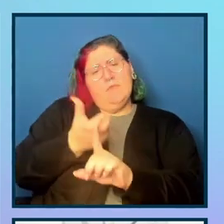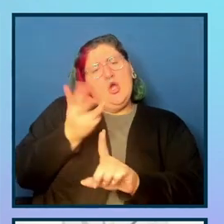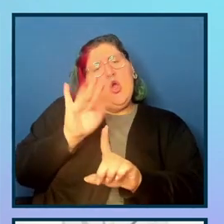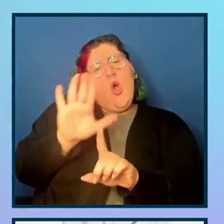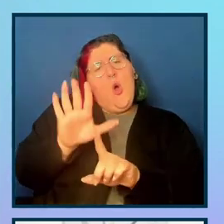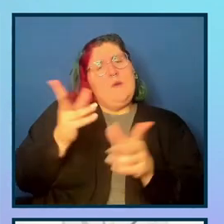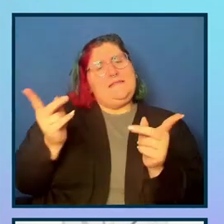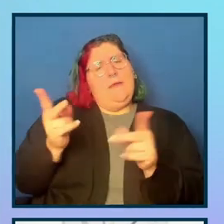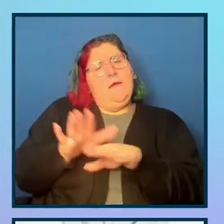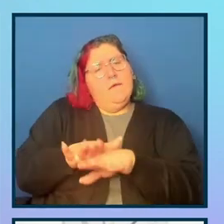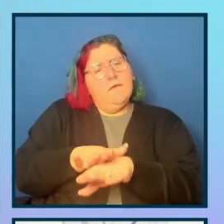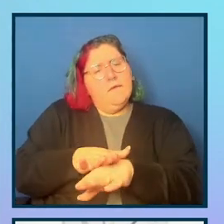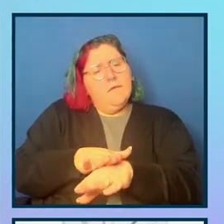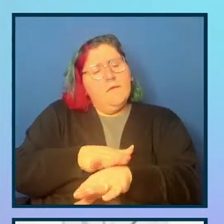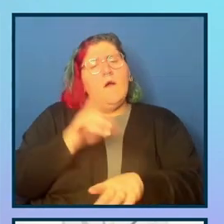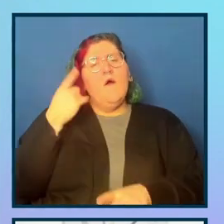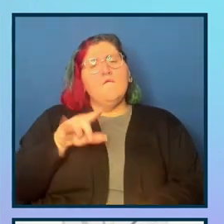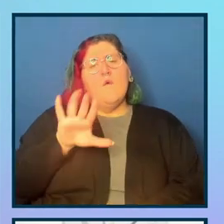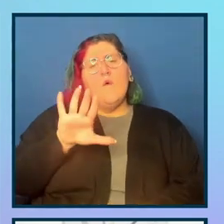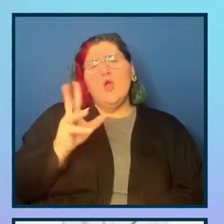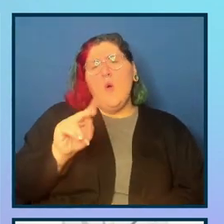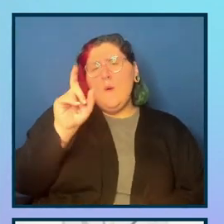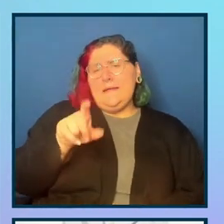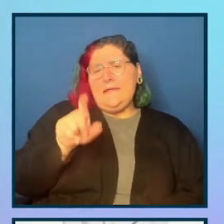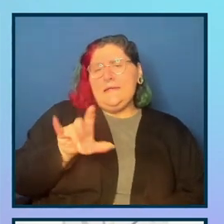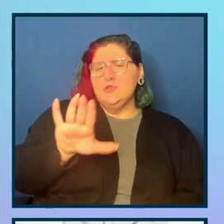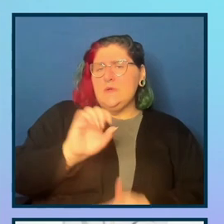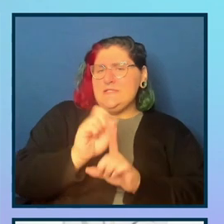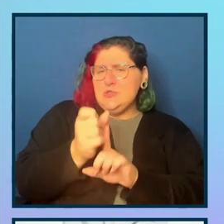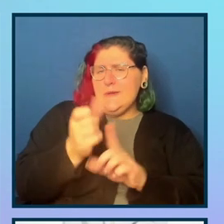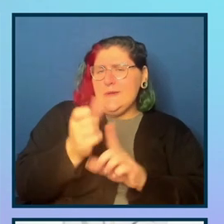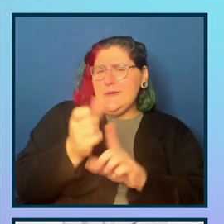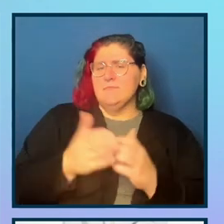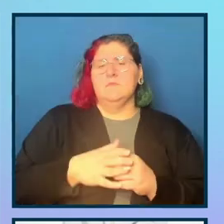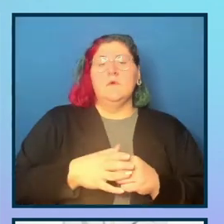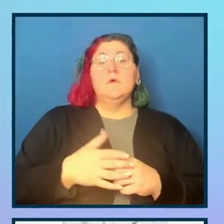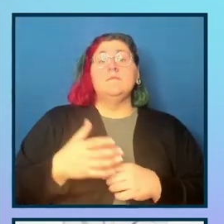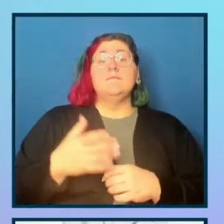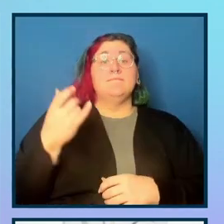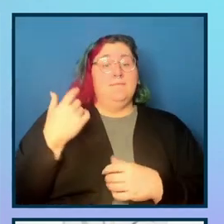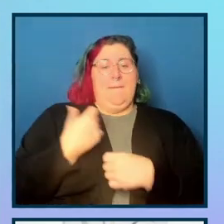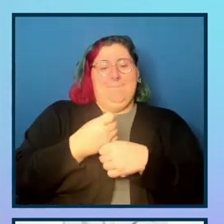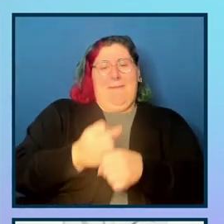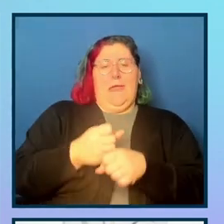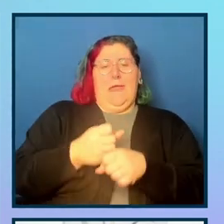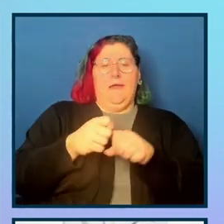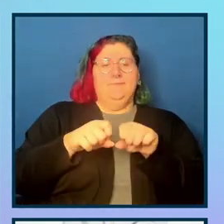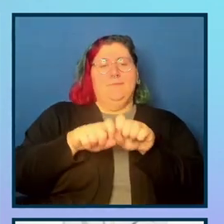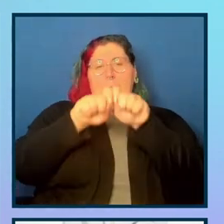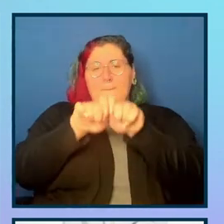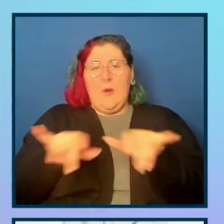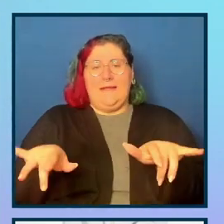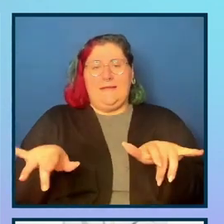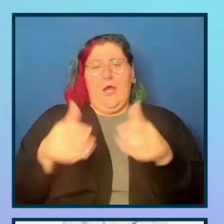own needs and situation. And actually breaking it down into these 12 steps, in our opinion, is very